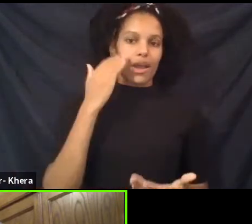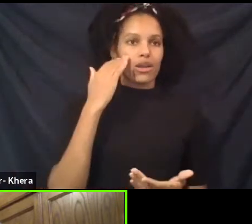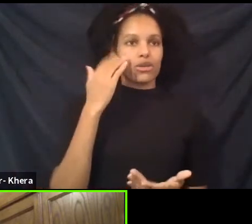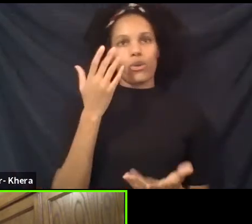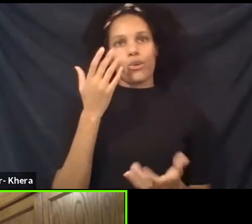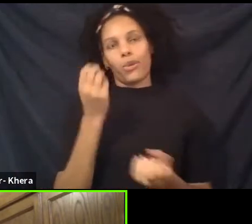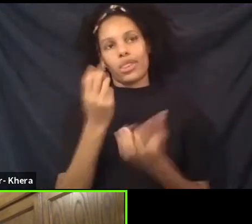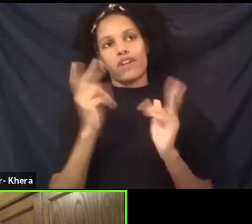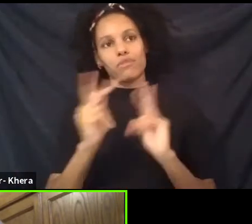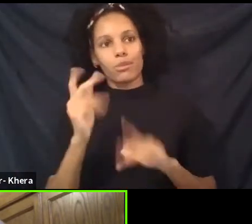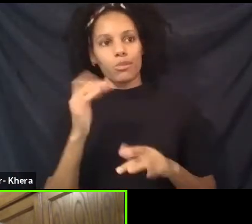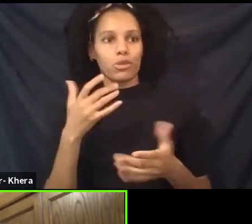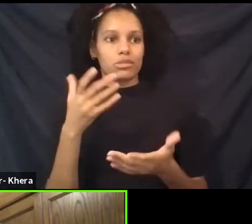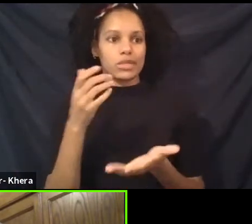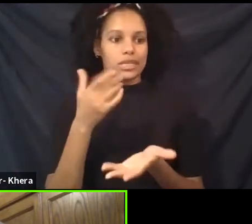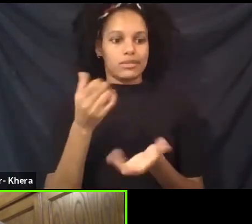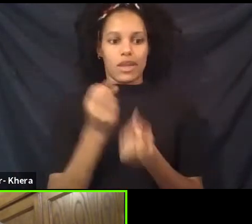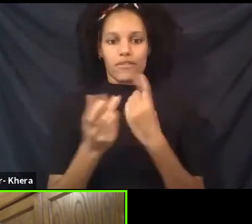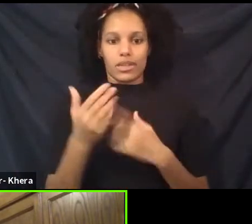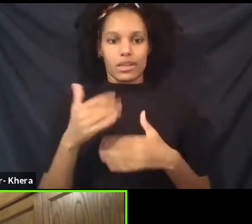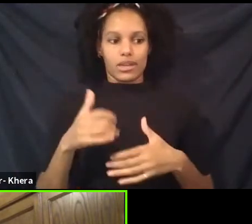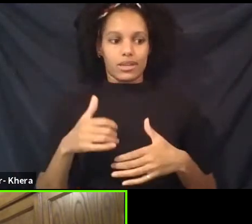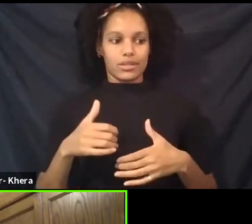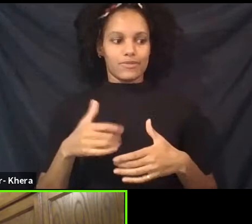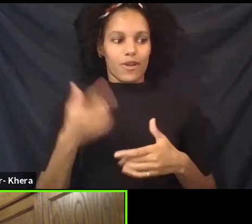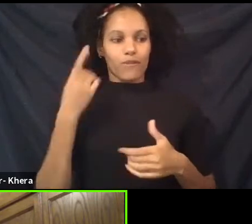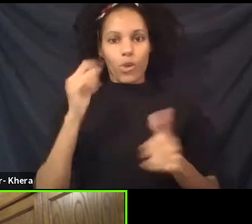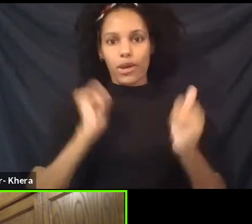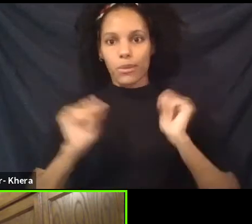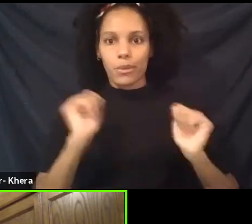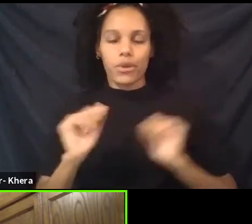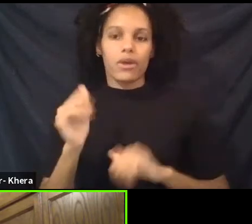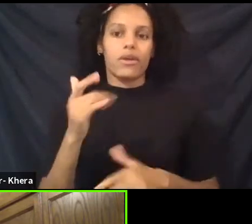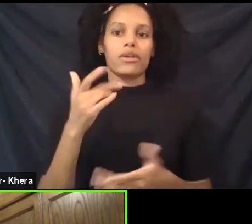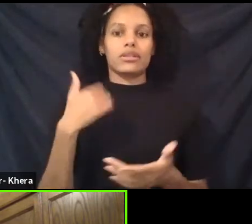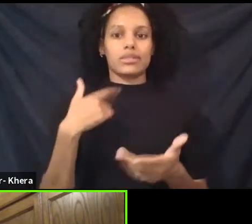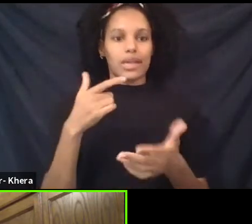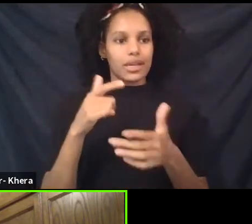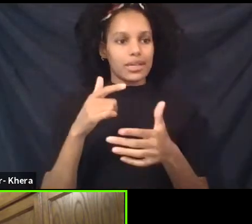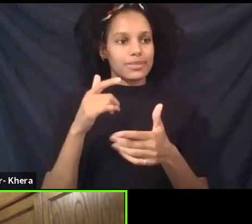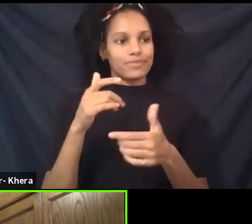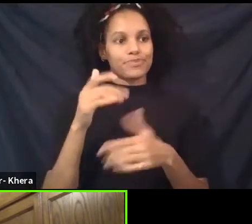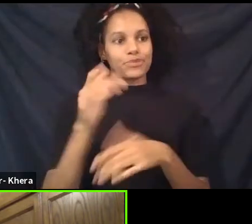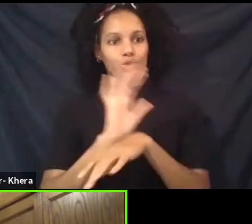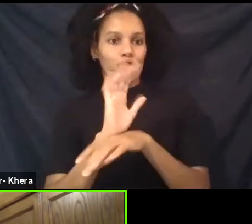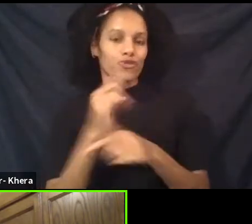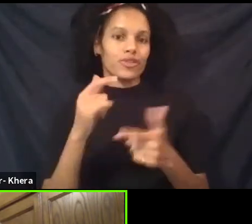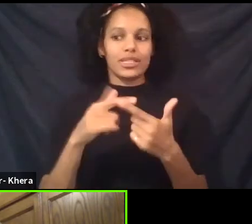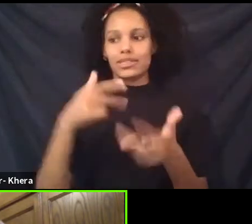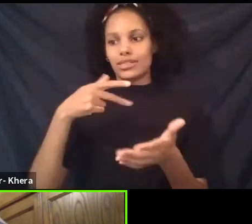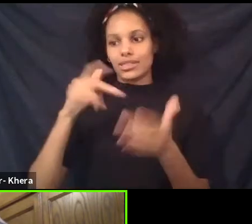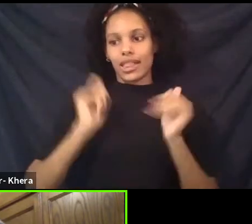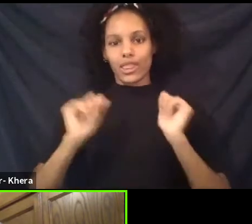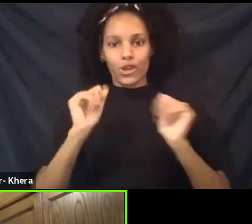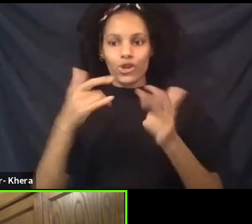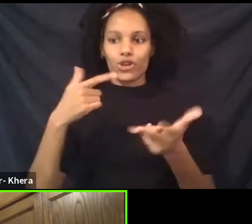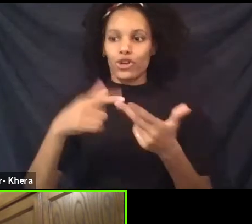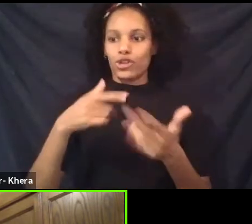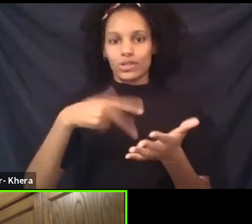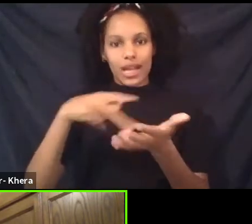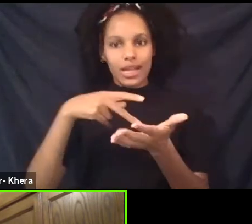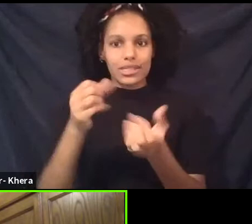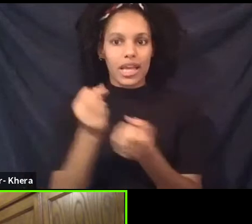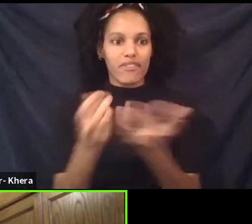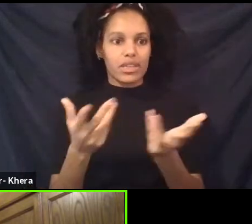and cinema and museums, all our sources of inspiration and our lives are performing live are creating with other people.